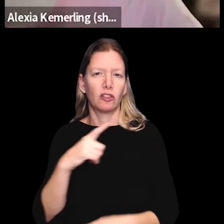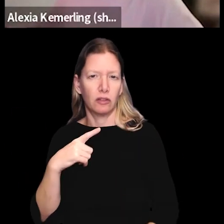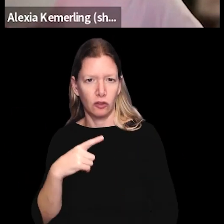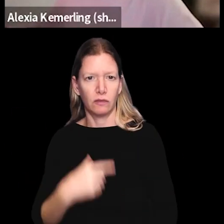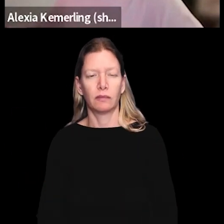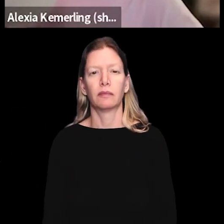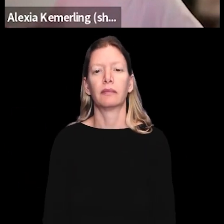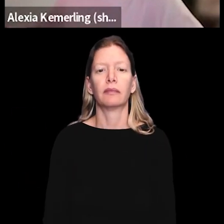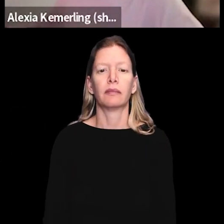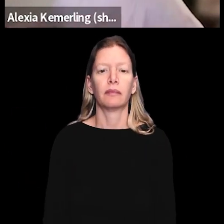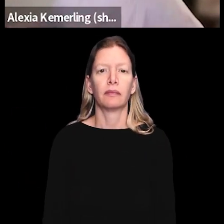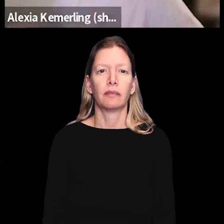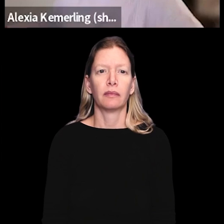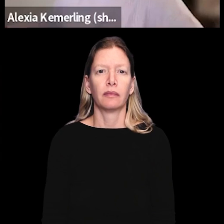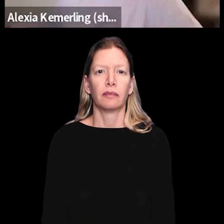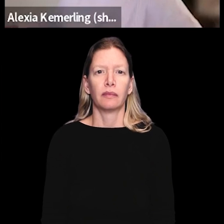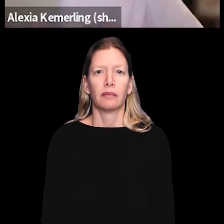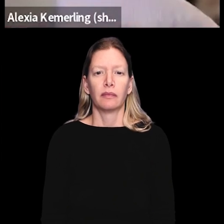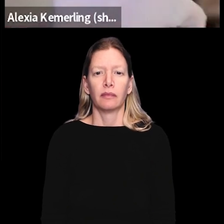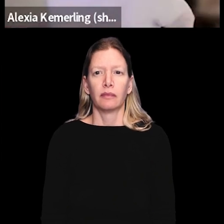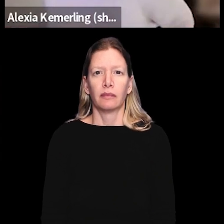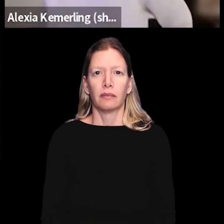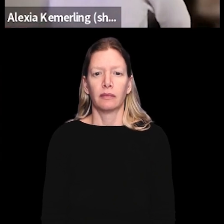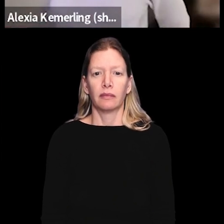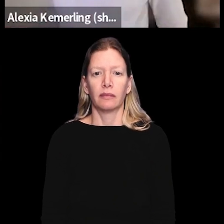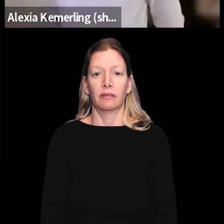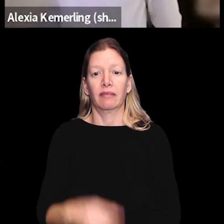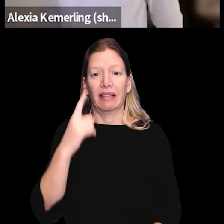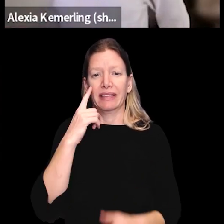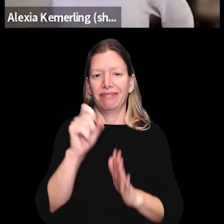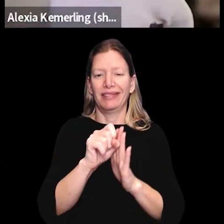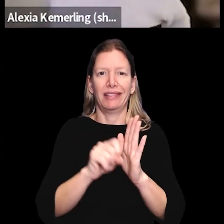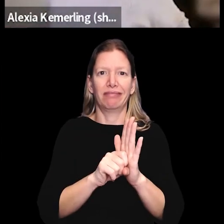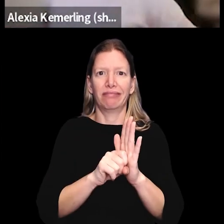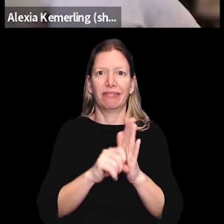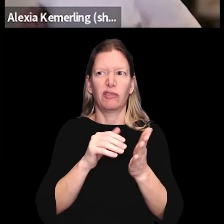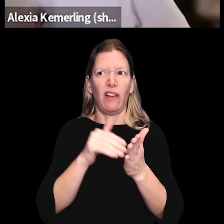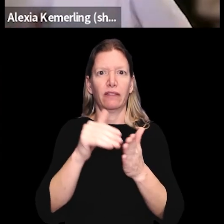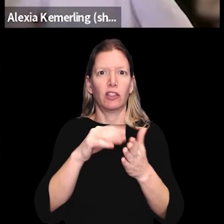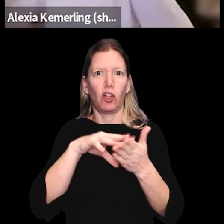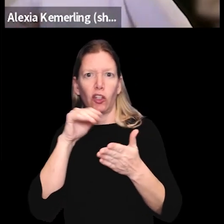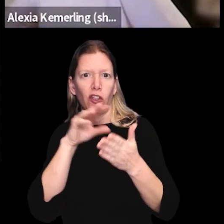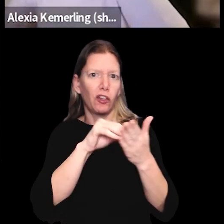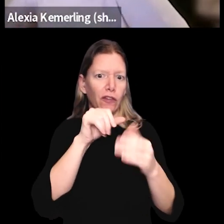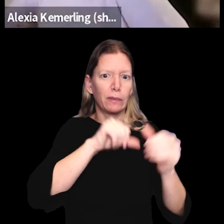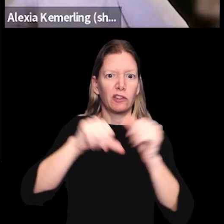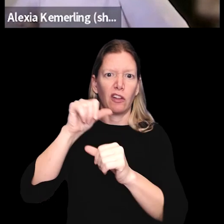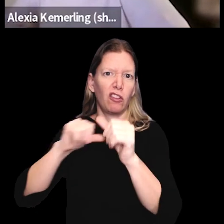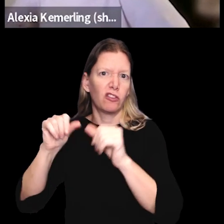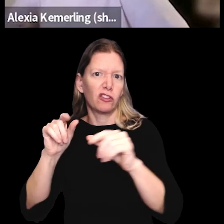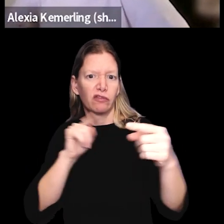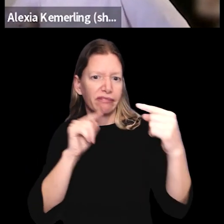in terms of policy and legislation. I think that states